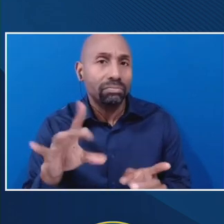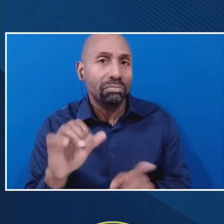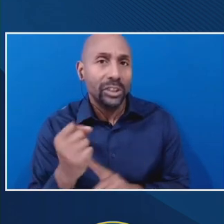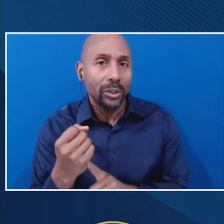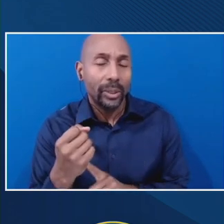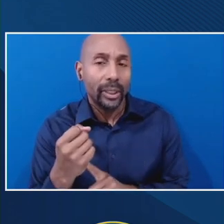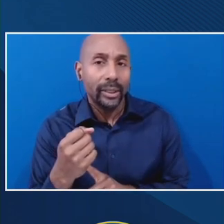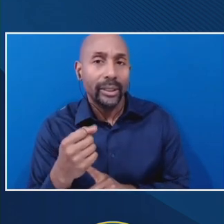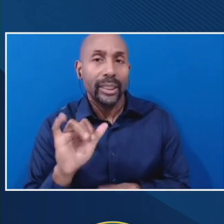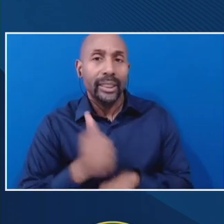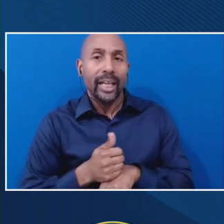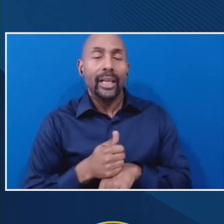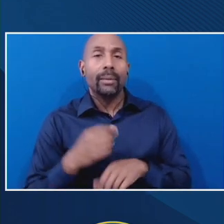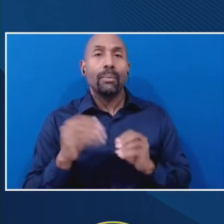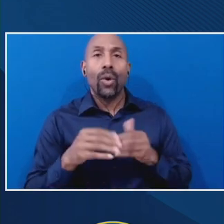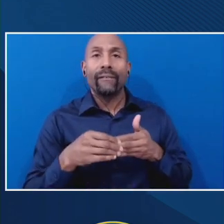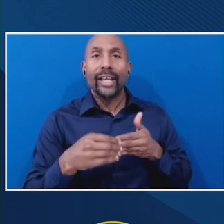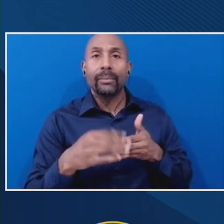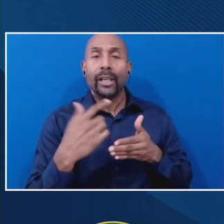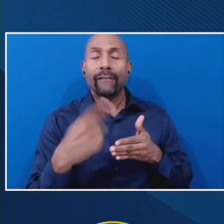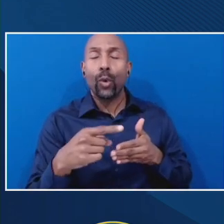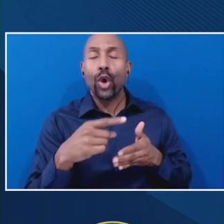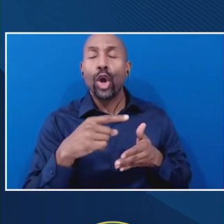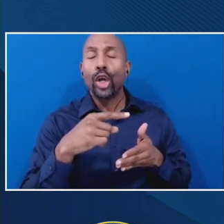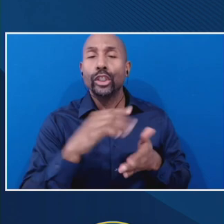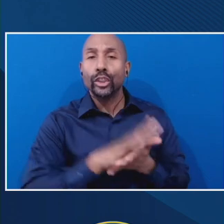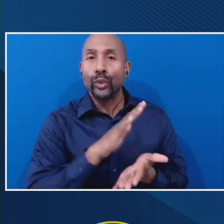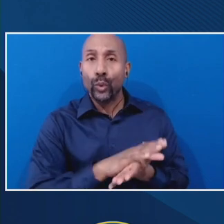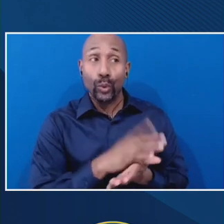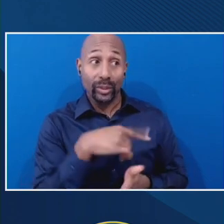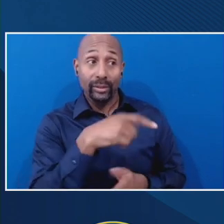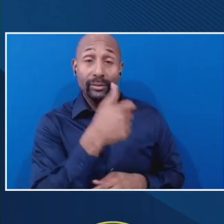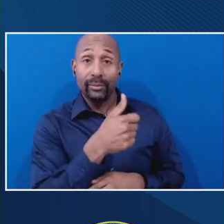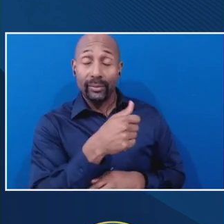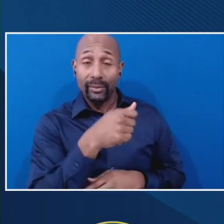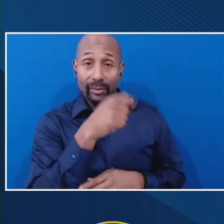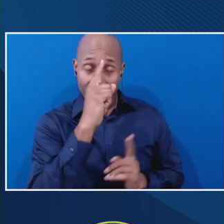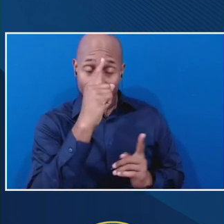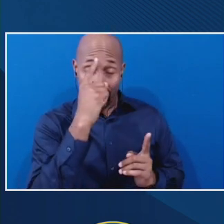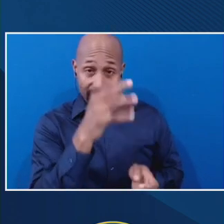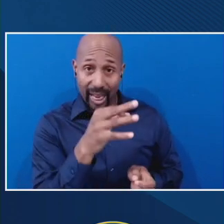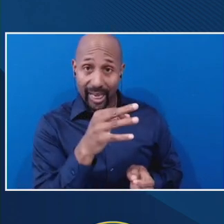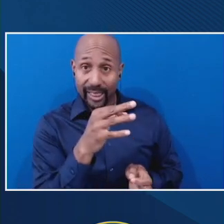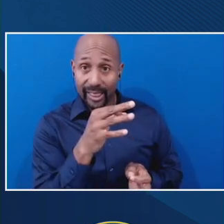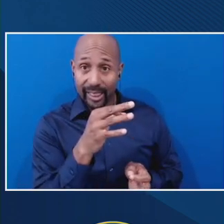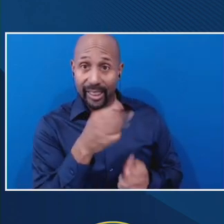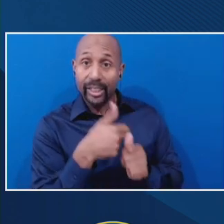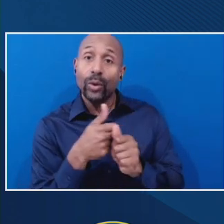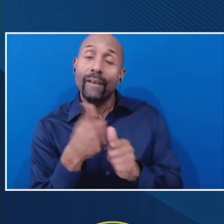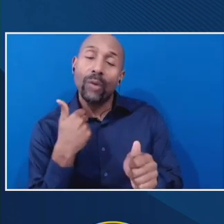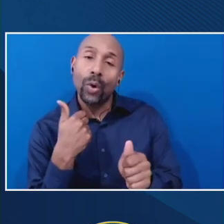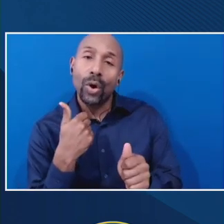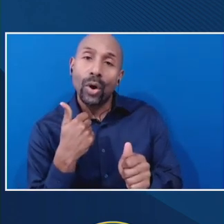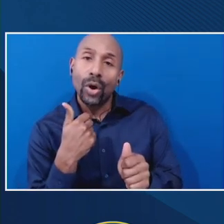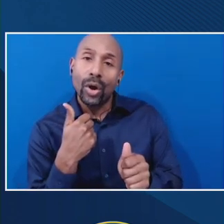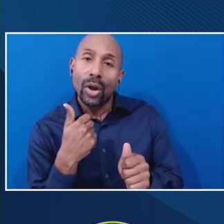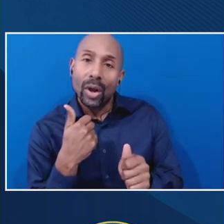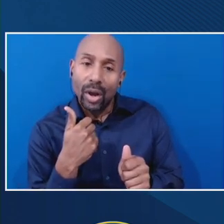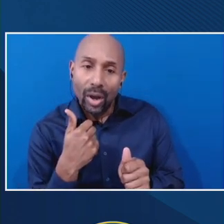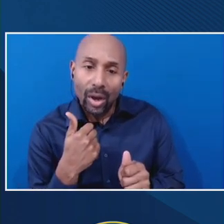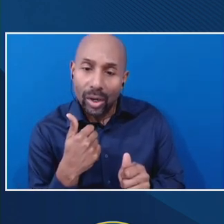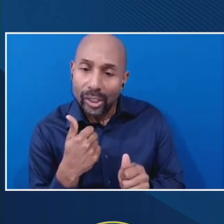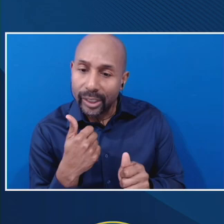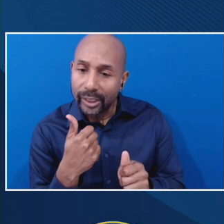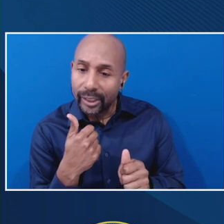discretion for schools to, um, make the decision to, um, uh, avoid some work and inconvenience and really